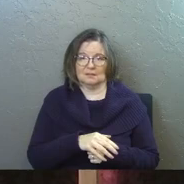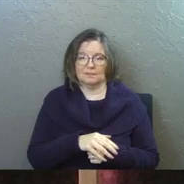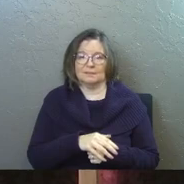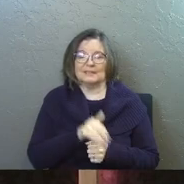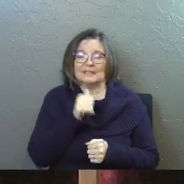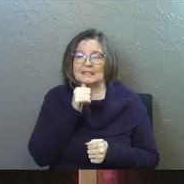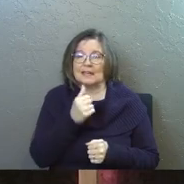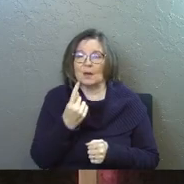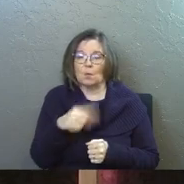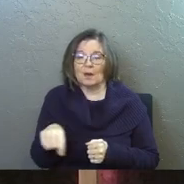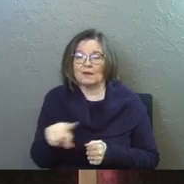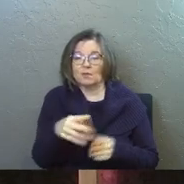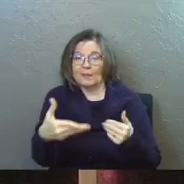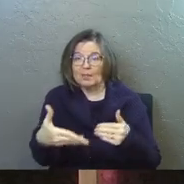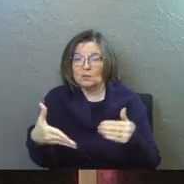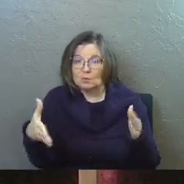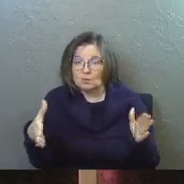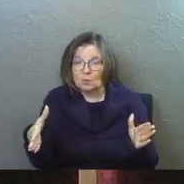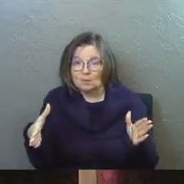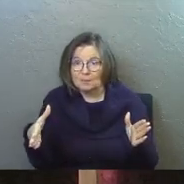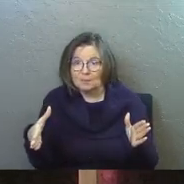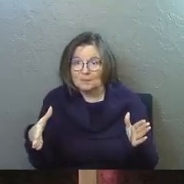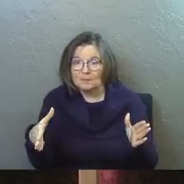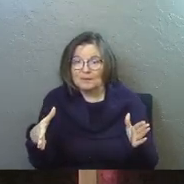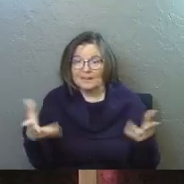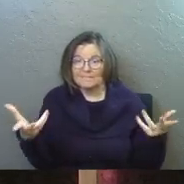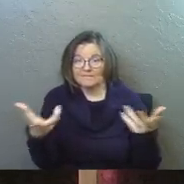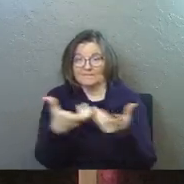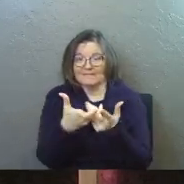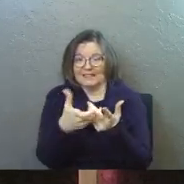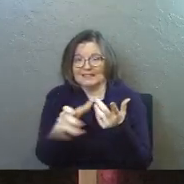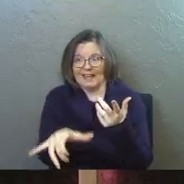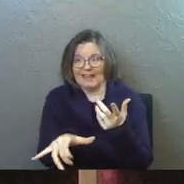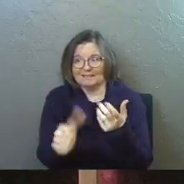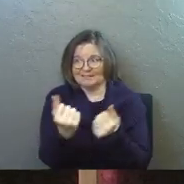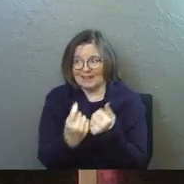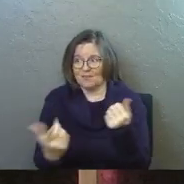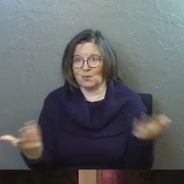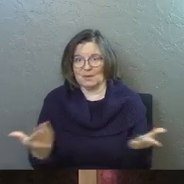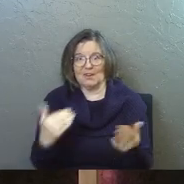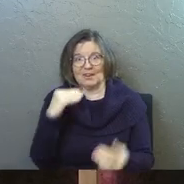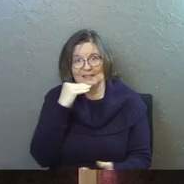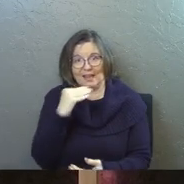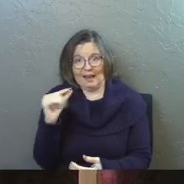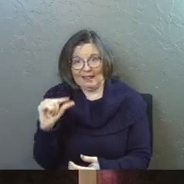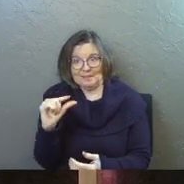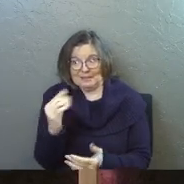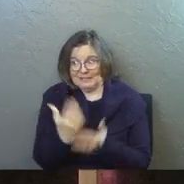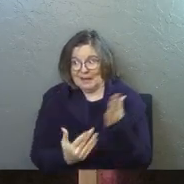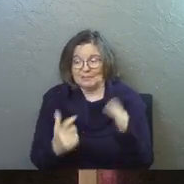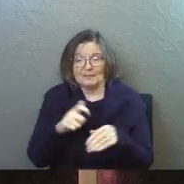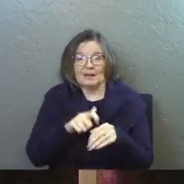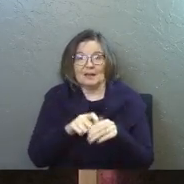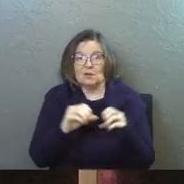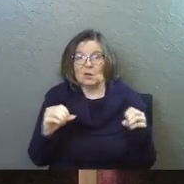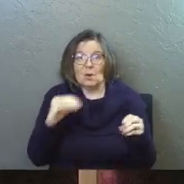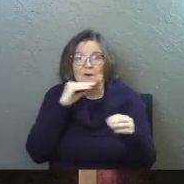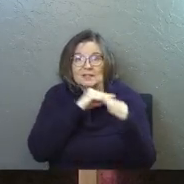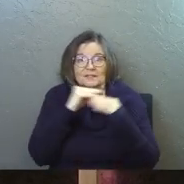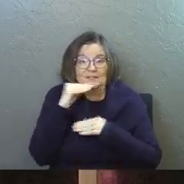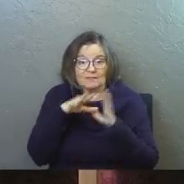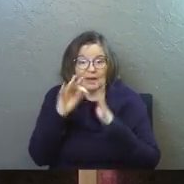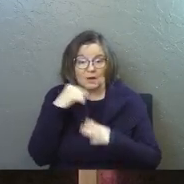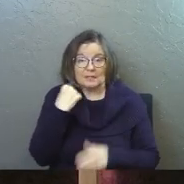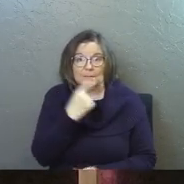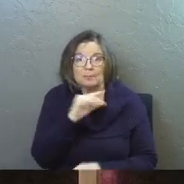Not one of you in this room fits that description. No deceit ever found in his